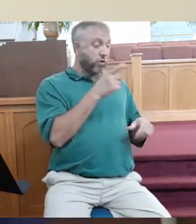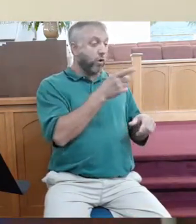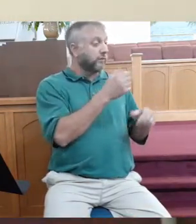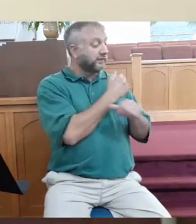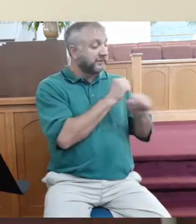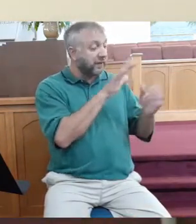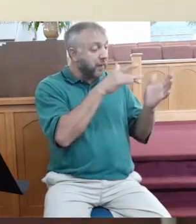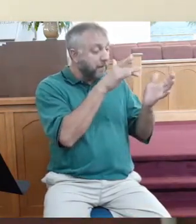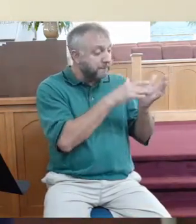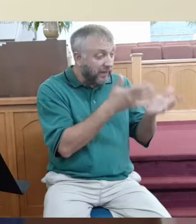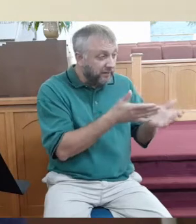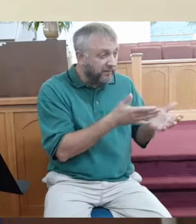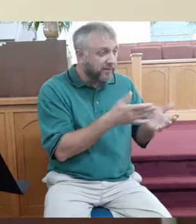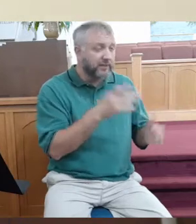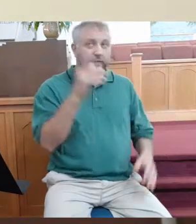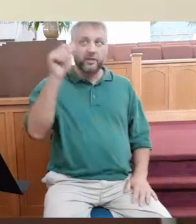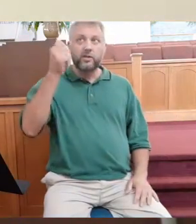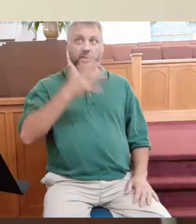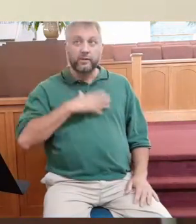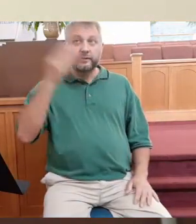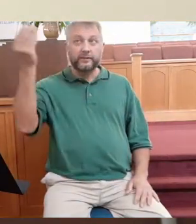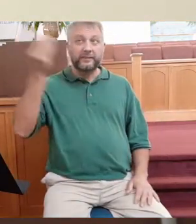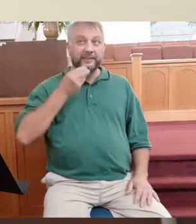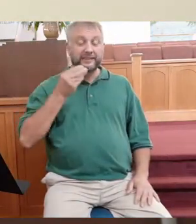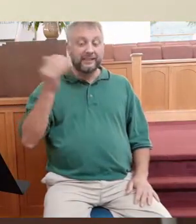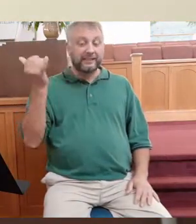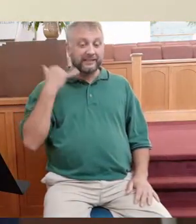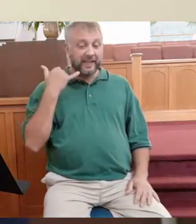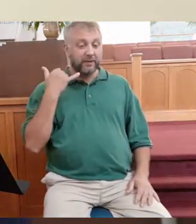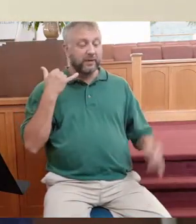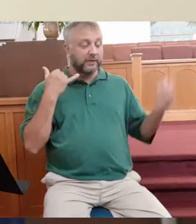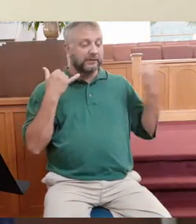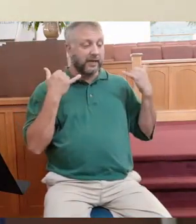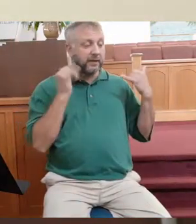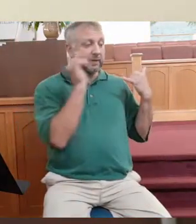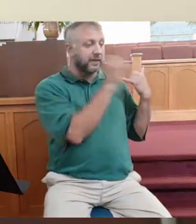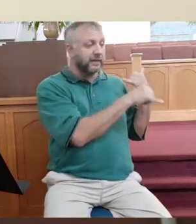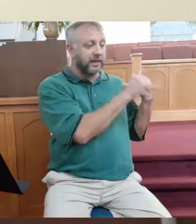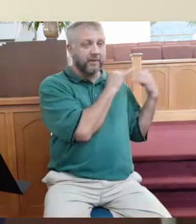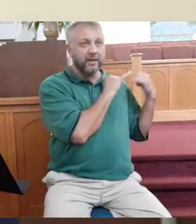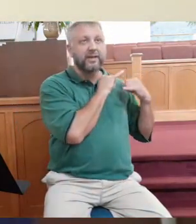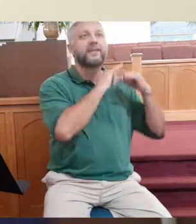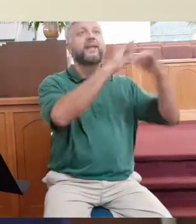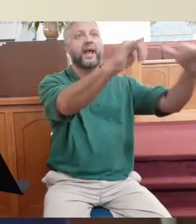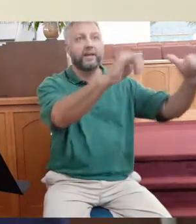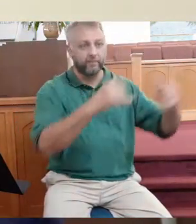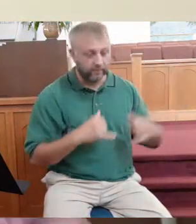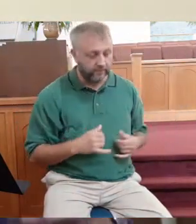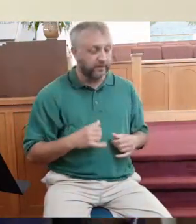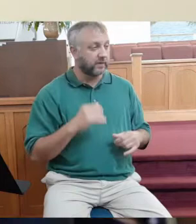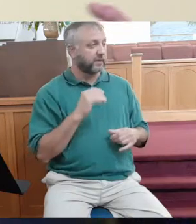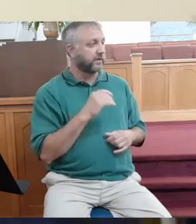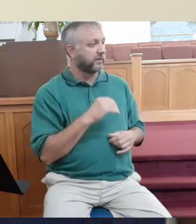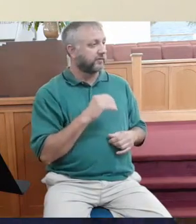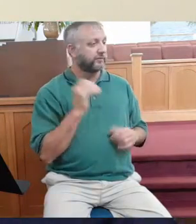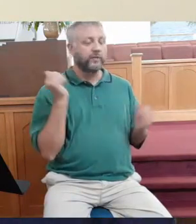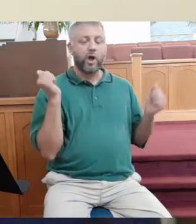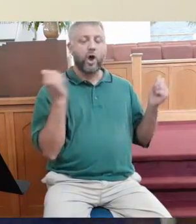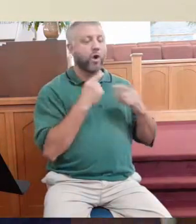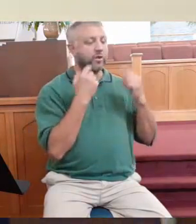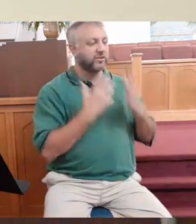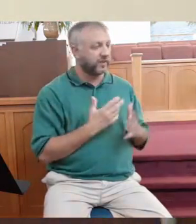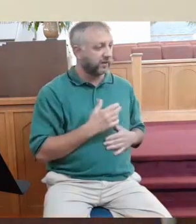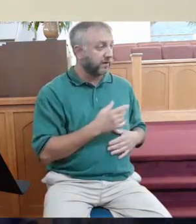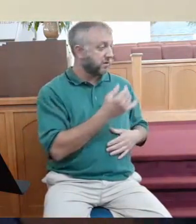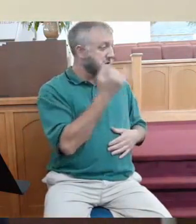worked in the middle. That God's grace is poured out on us equally. That God's grace to the gravest of sinners is the same as His grace to the man